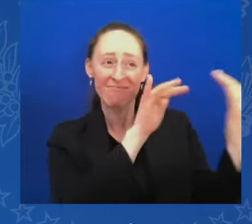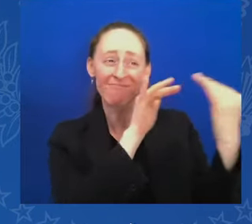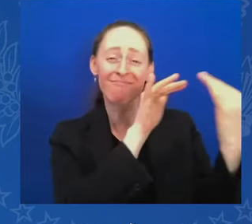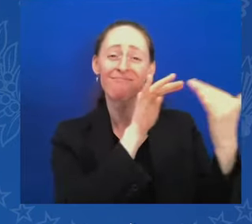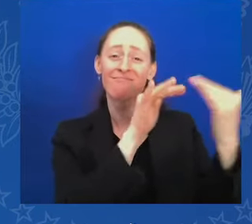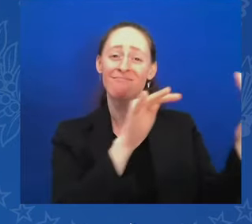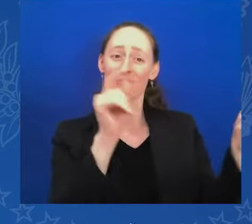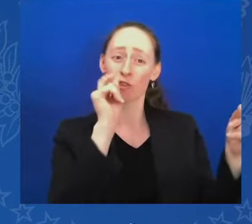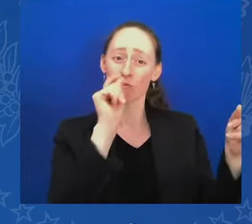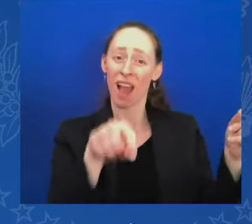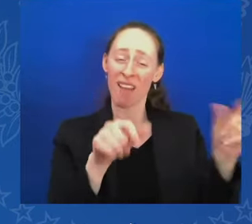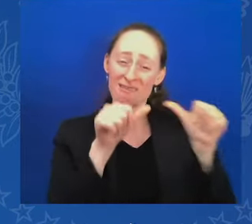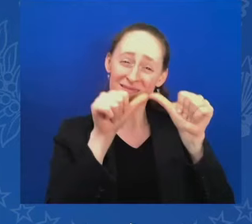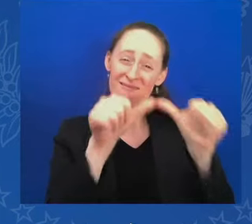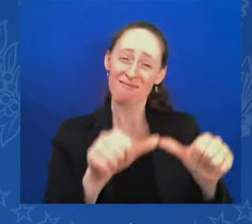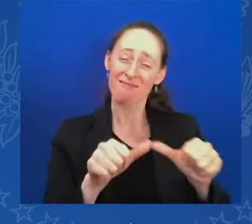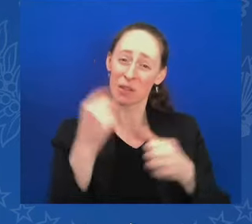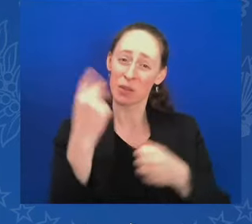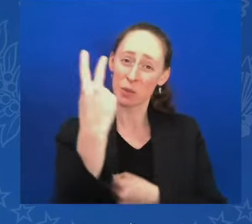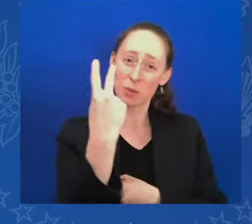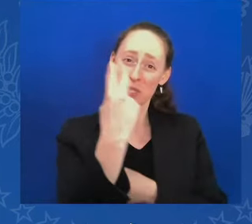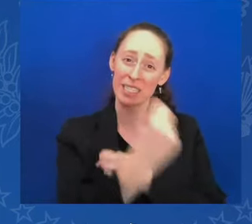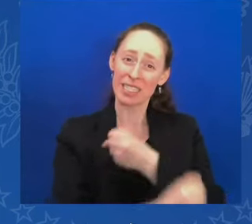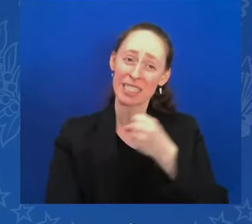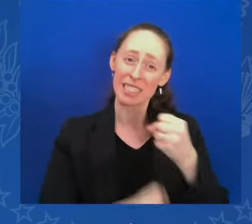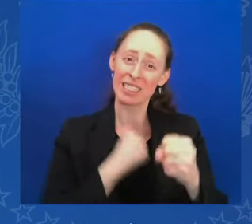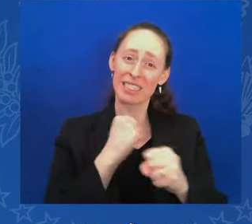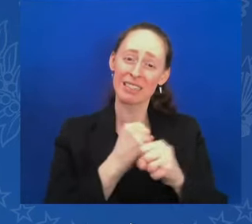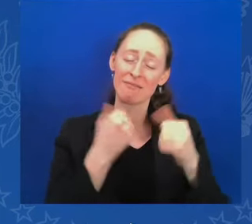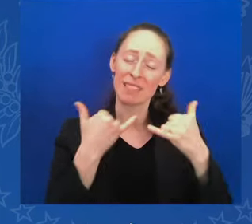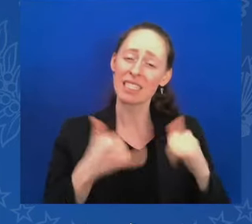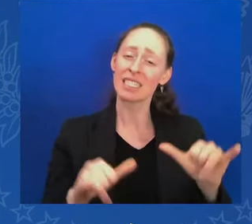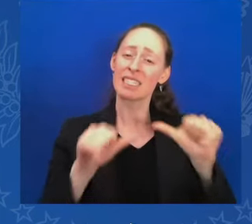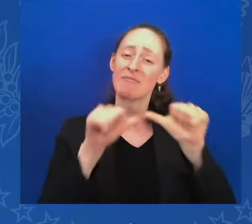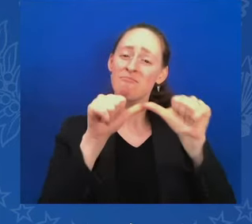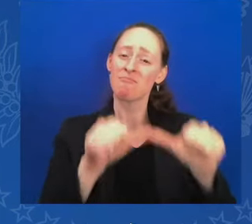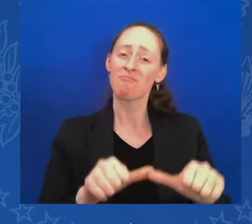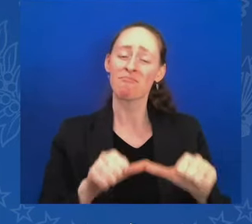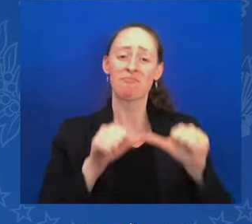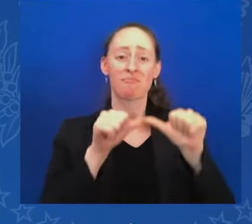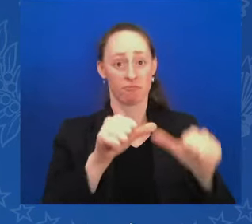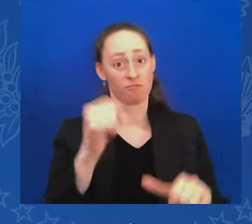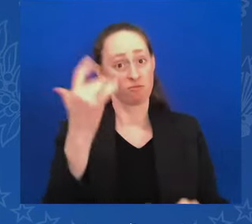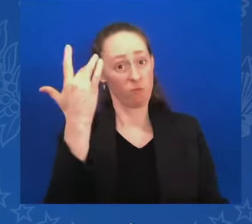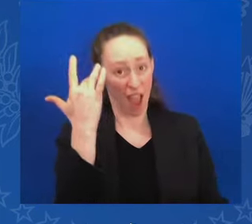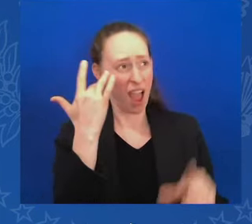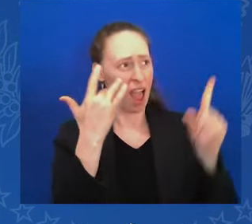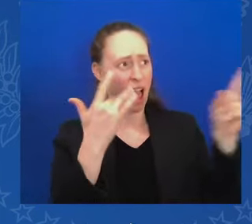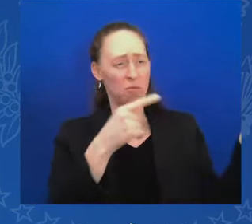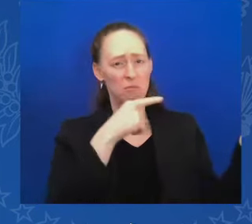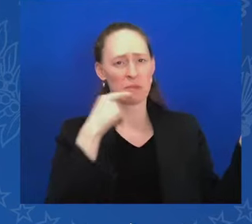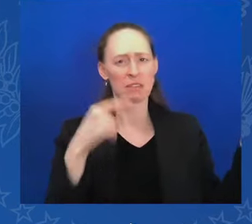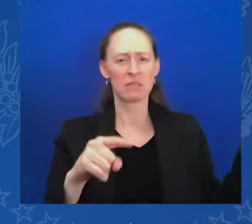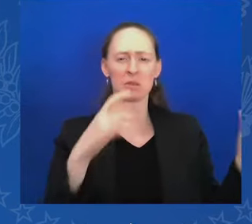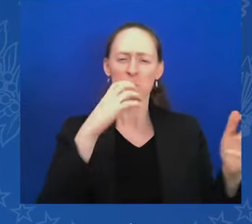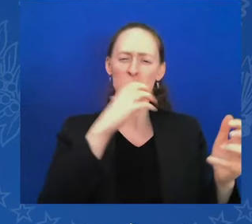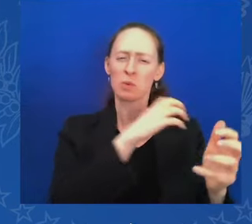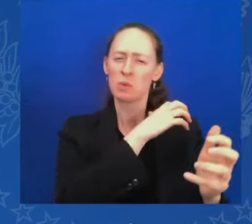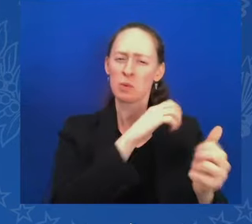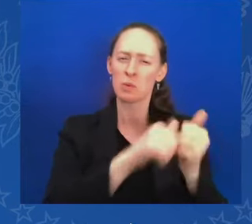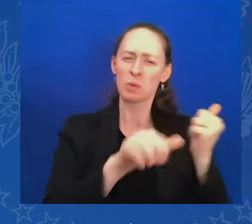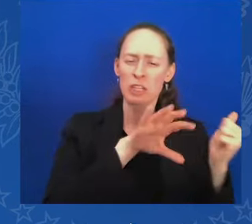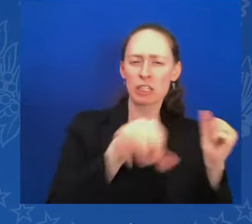and inhuman invasion of their land. You continue to stand with Ukraine.